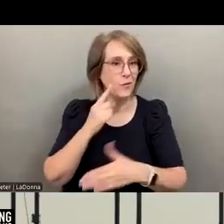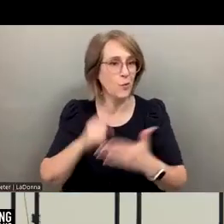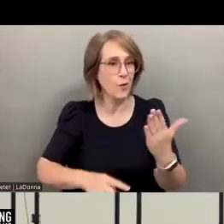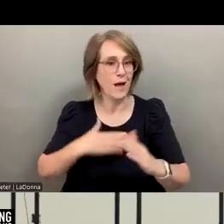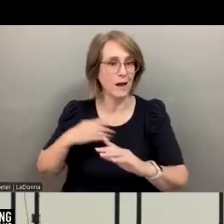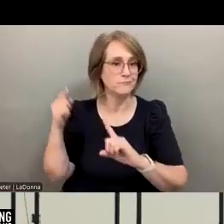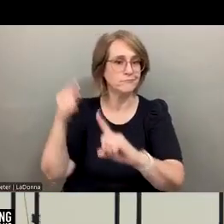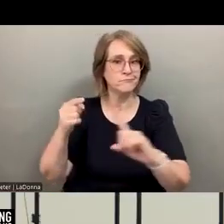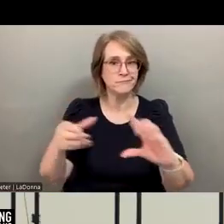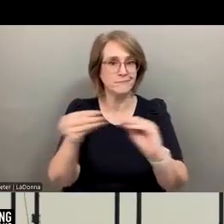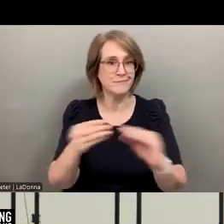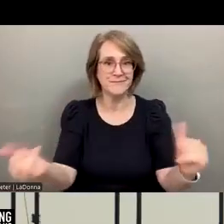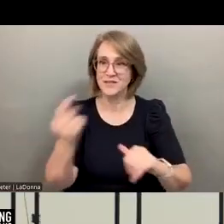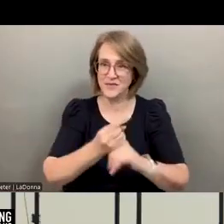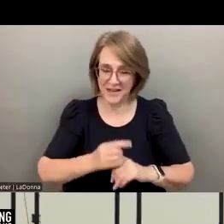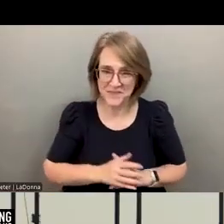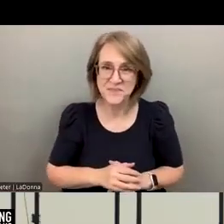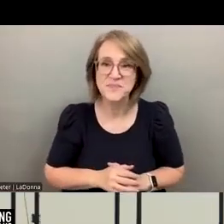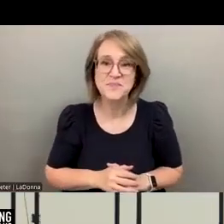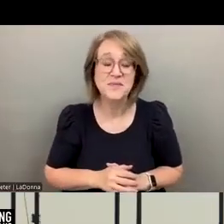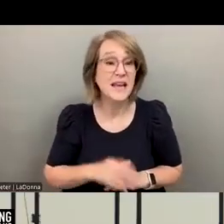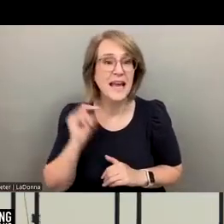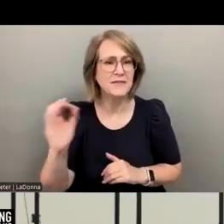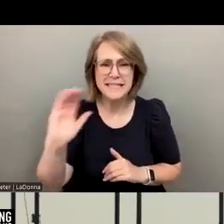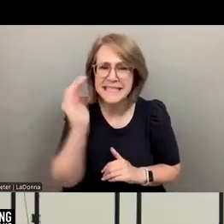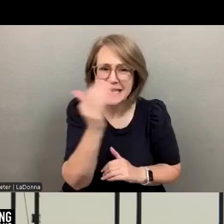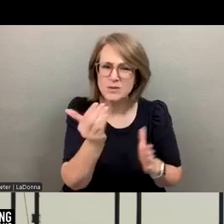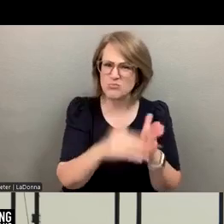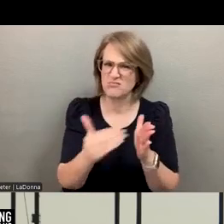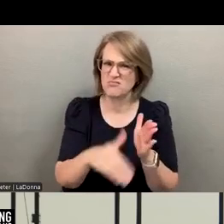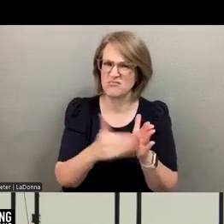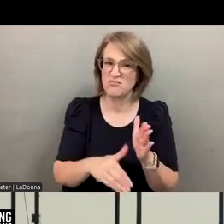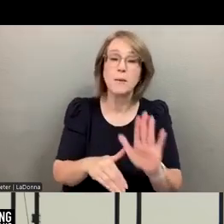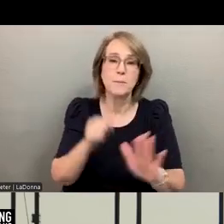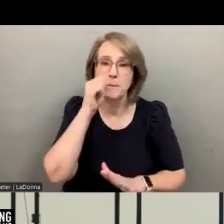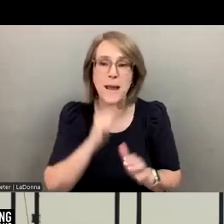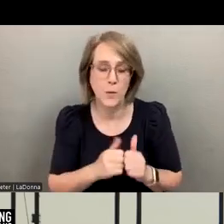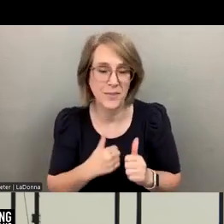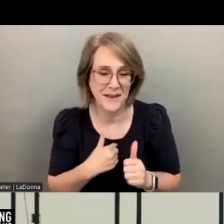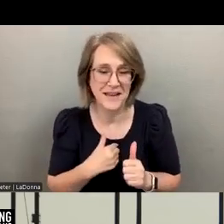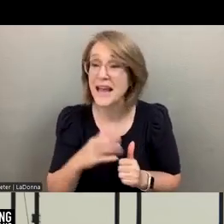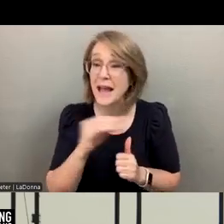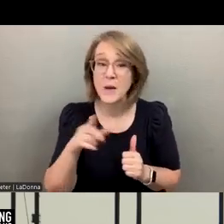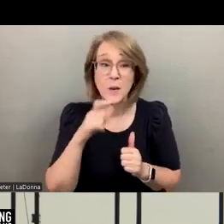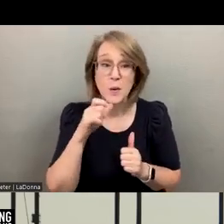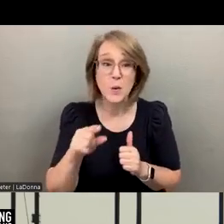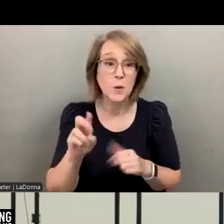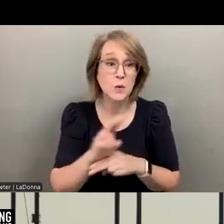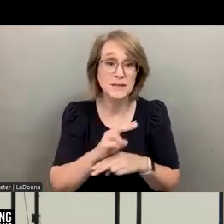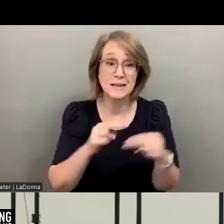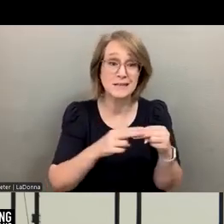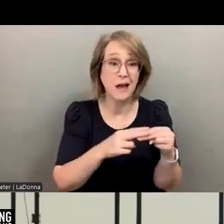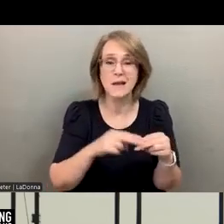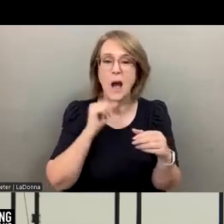have put together today. So if this sounds repetitive, please bear with me. And for those who are doing the slides, I'm not going to